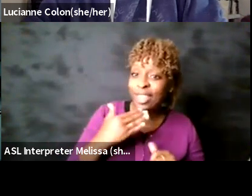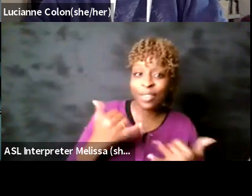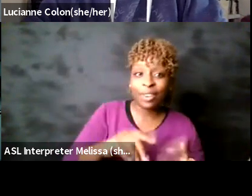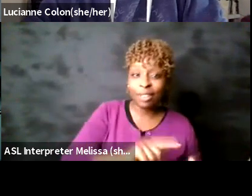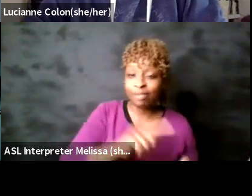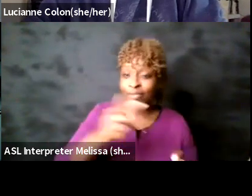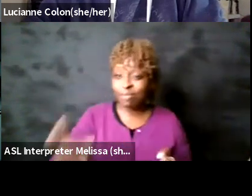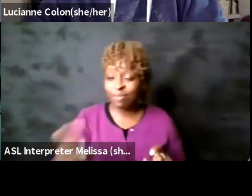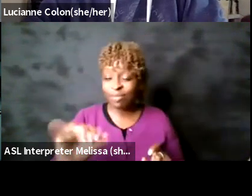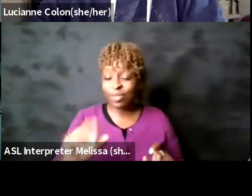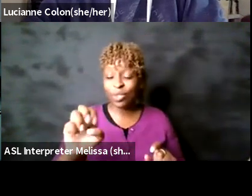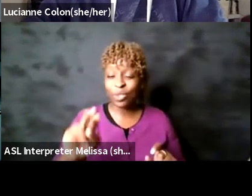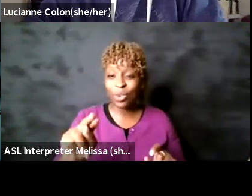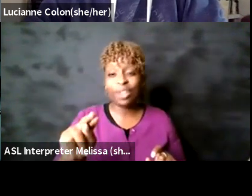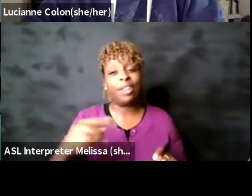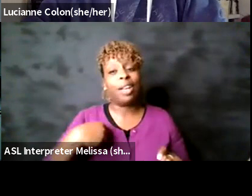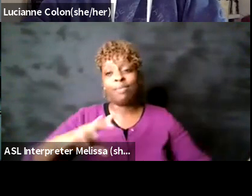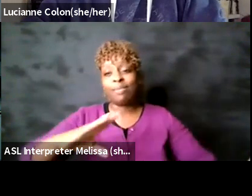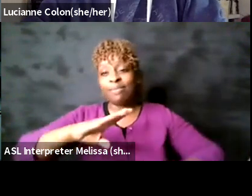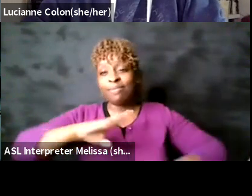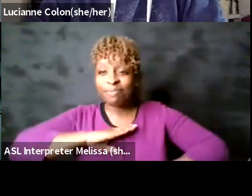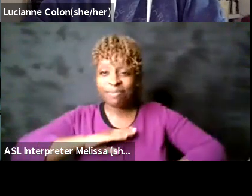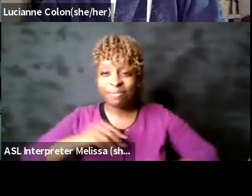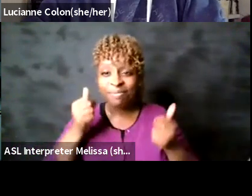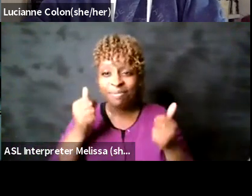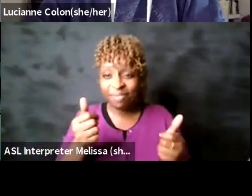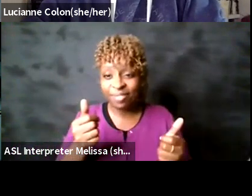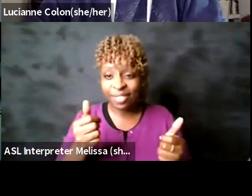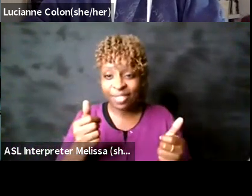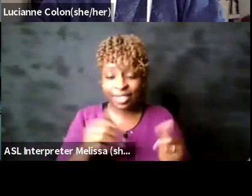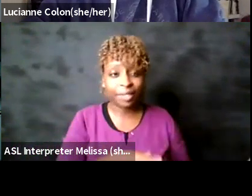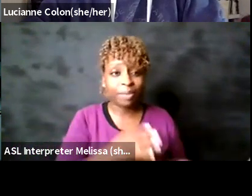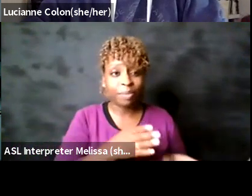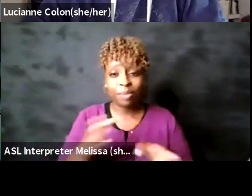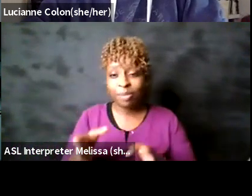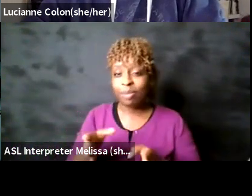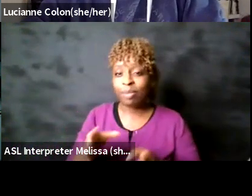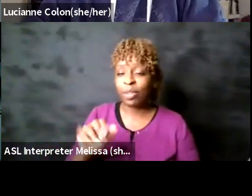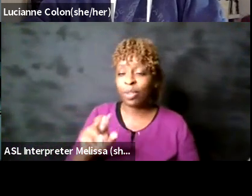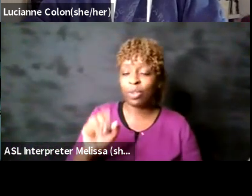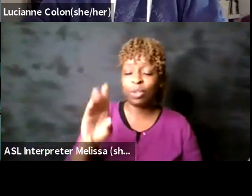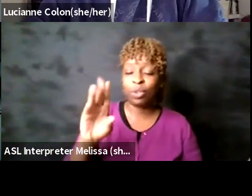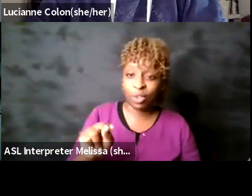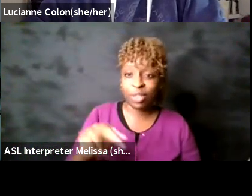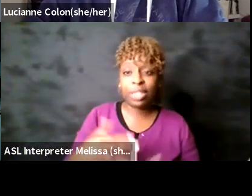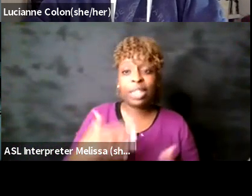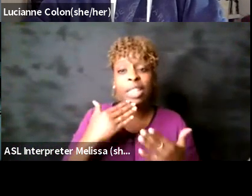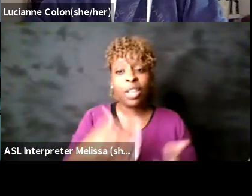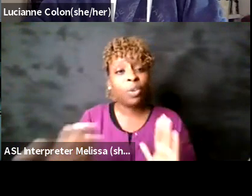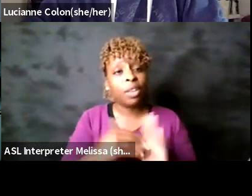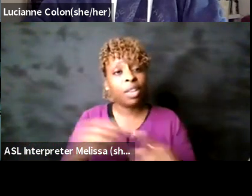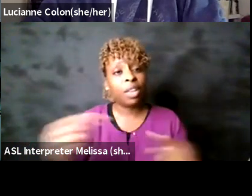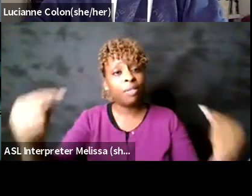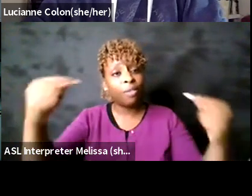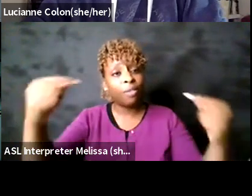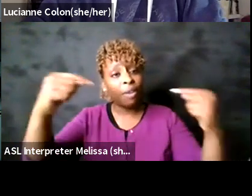thank you all so much for attending tonight's conversation thank you again